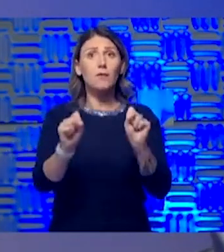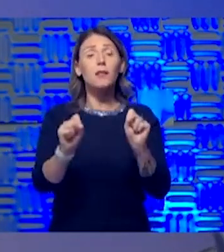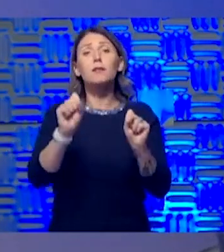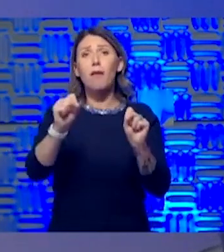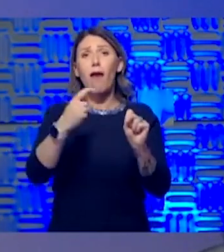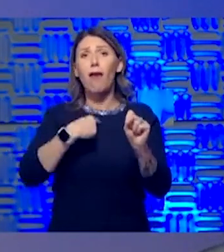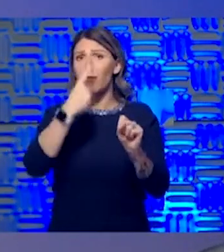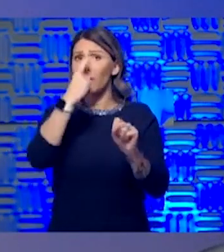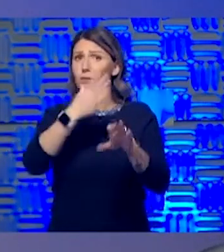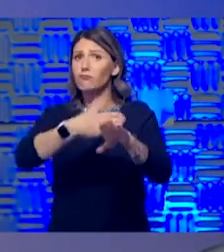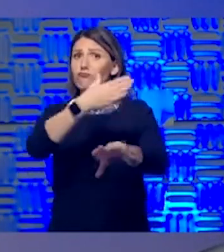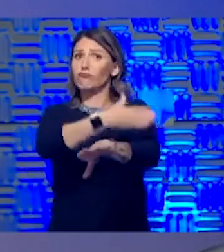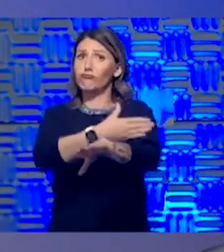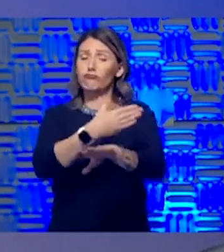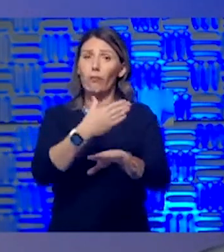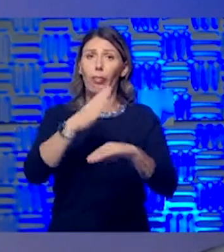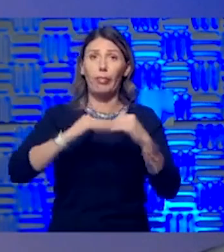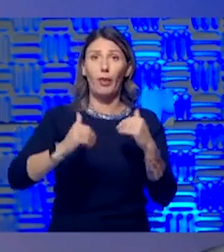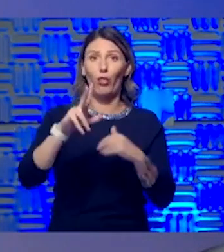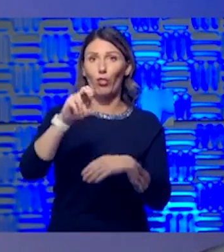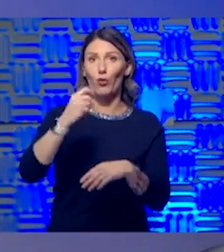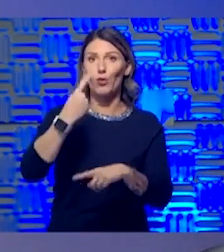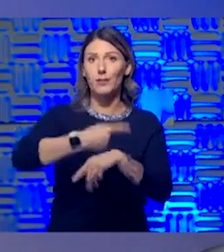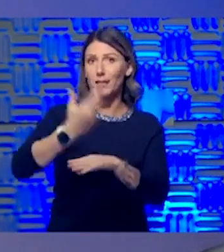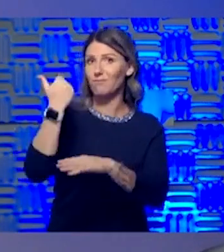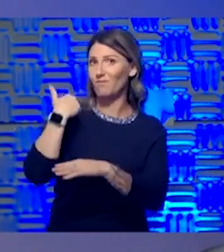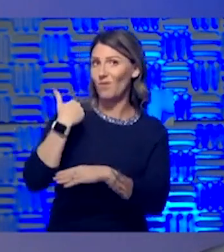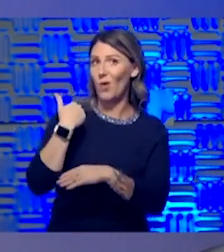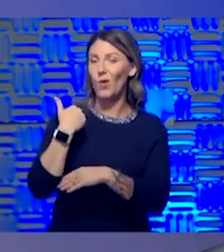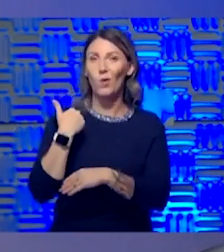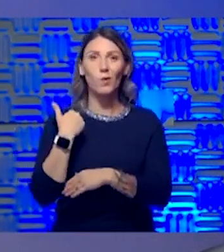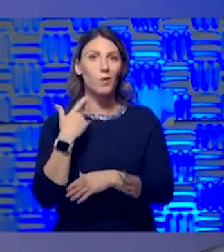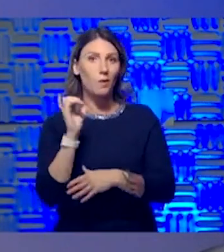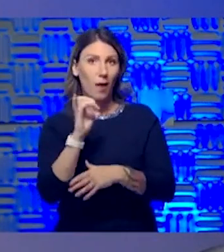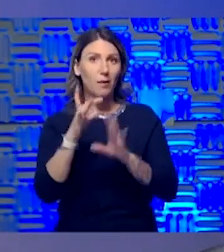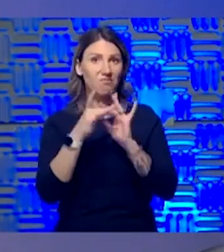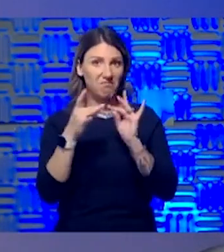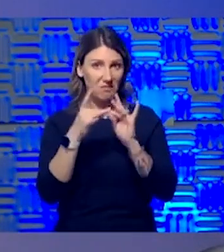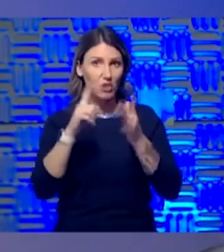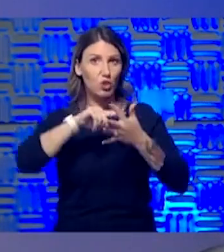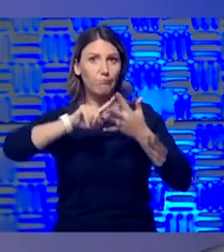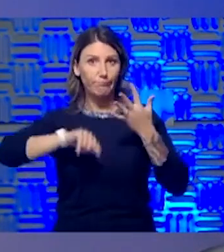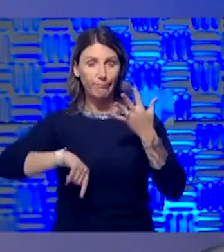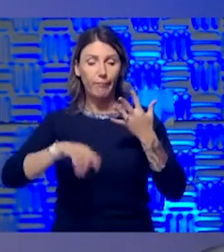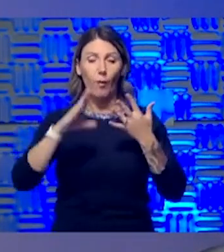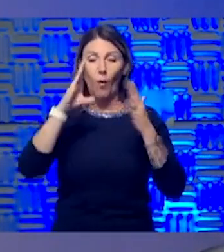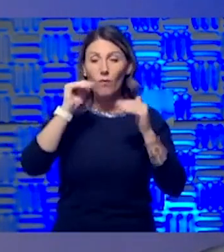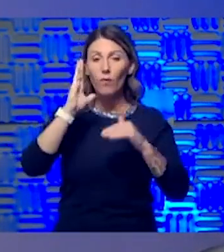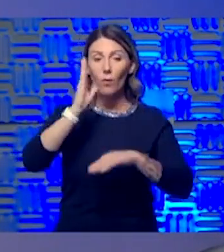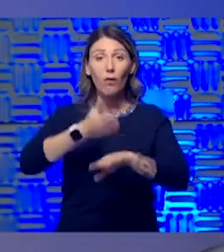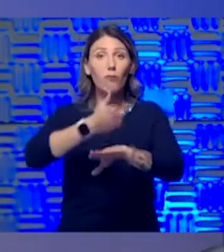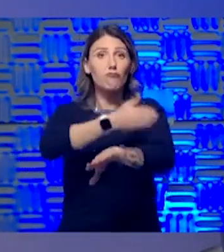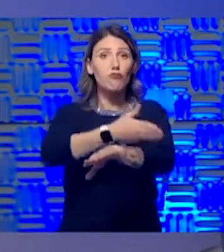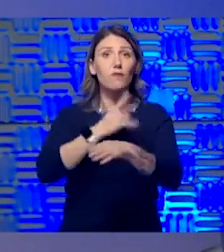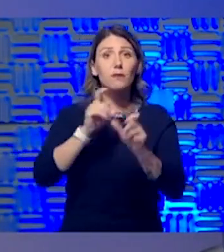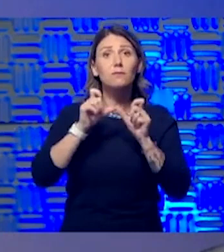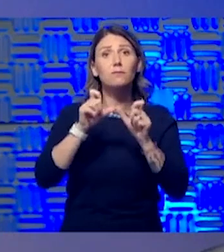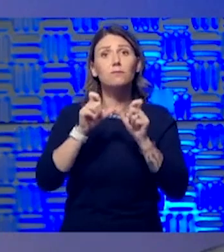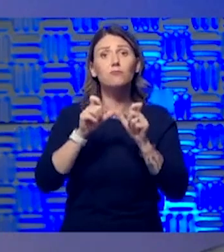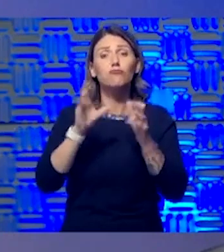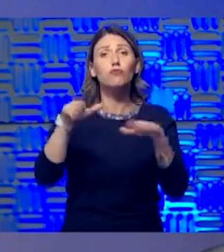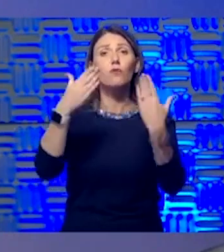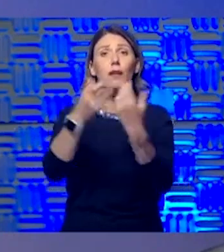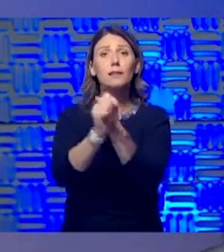lot better than it was 30 days ago just for the reasons I mentioned. So hopefully that will continue to improve and will continue to provide safe care for our patients.